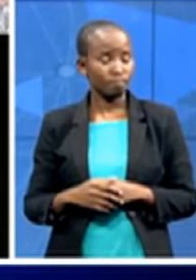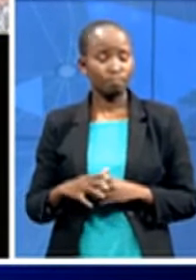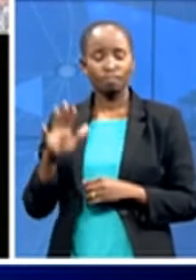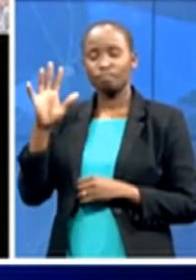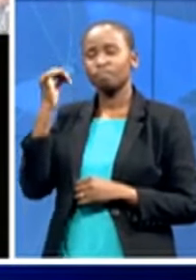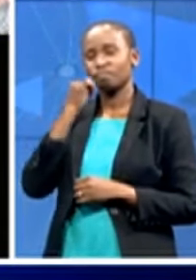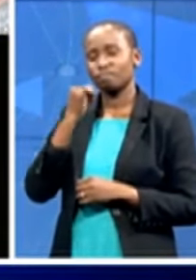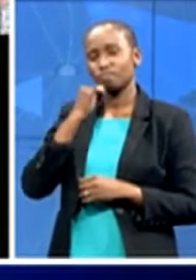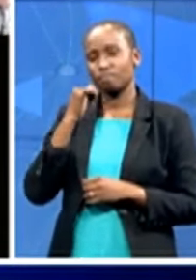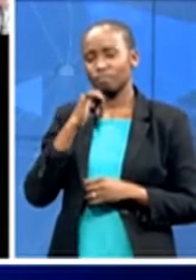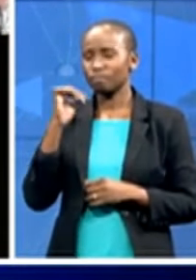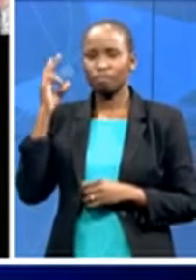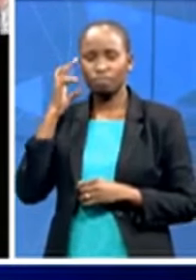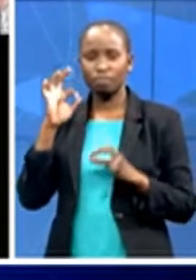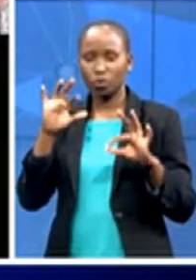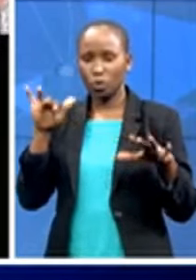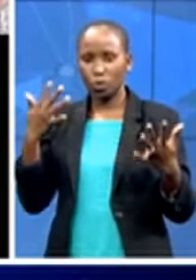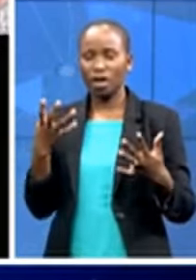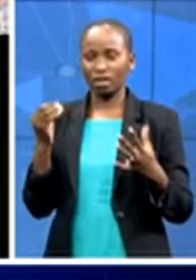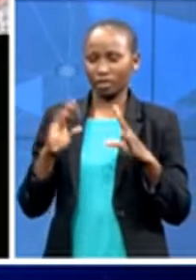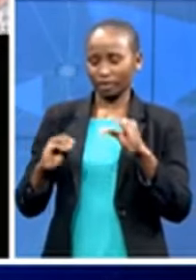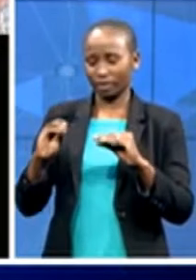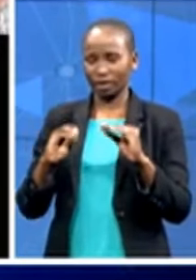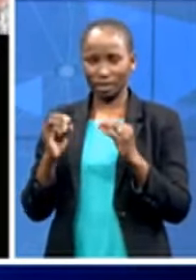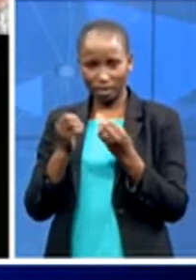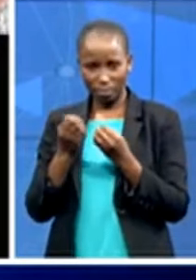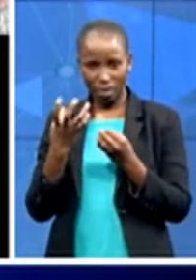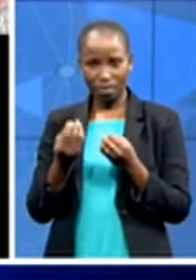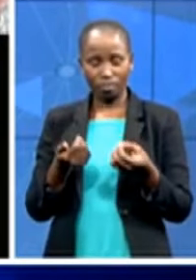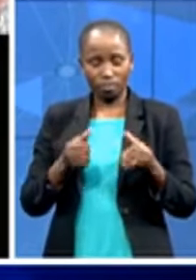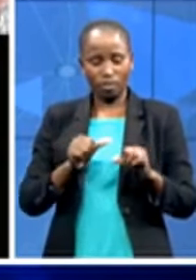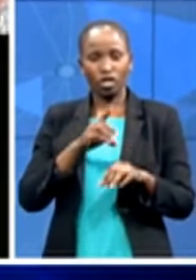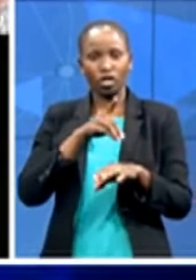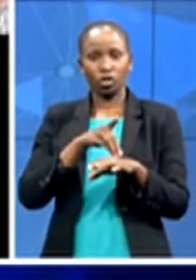dr ramatuba can we ask you to to mute your your connection please